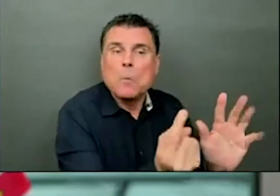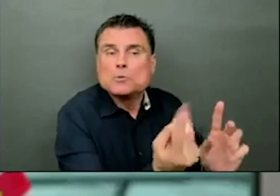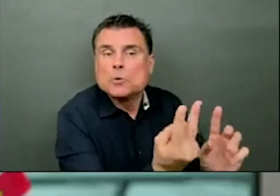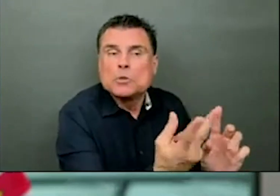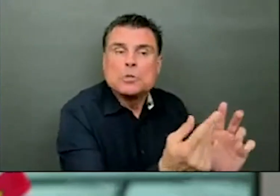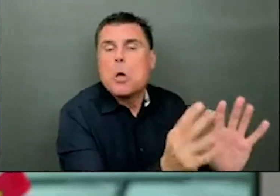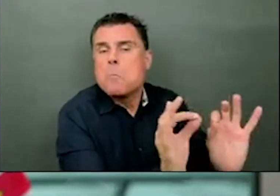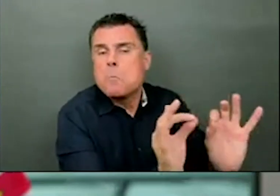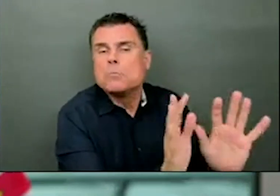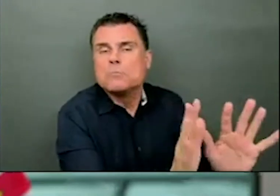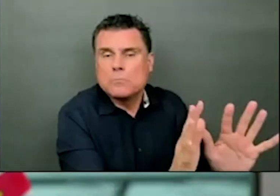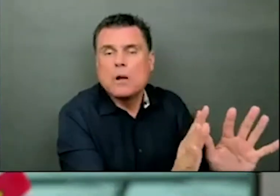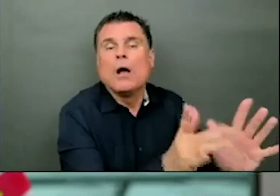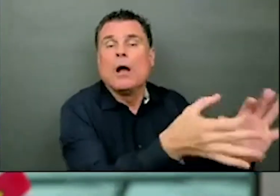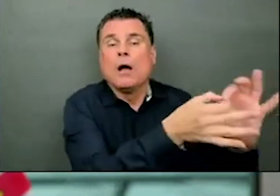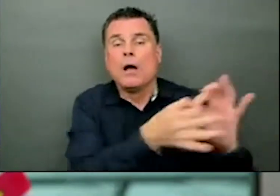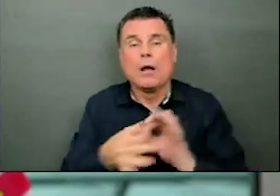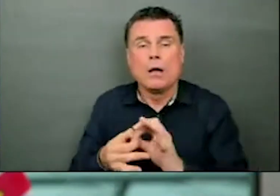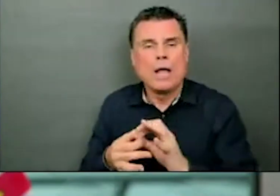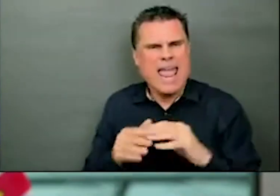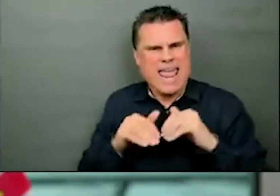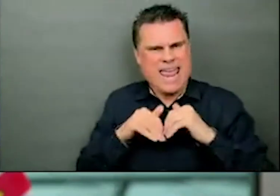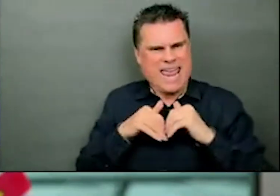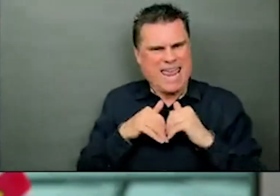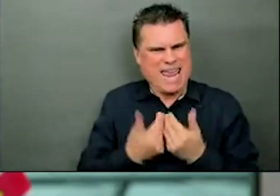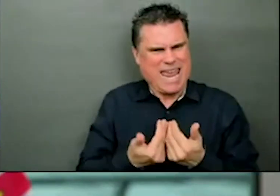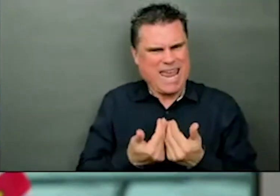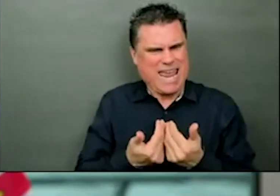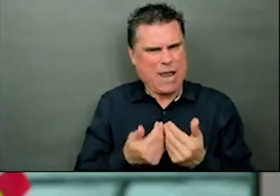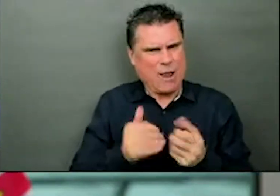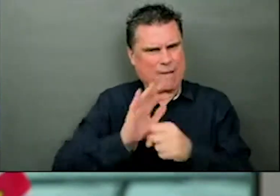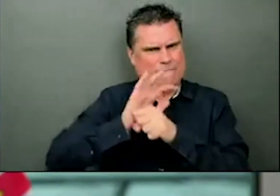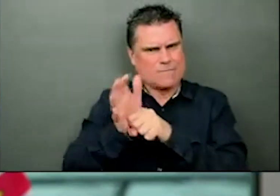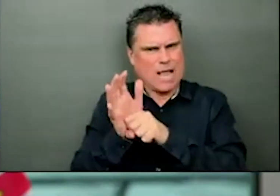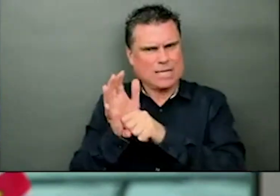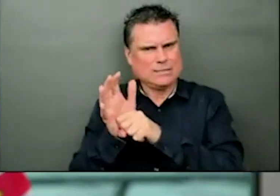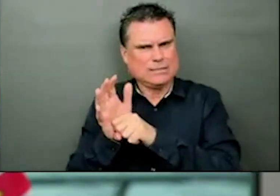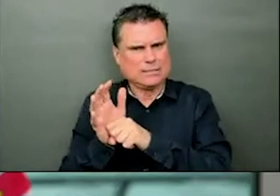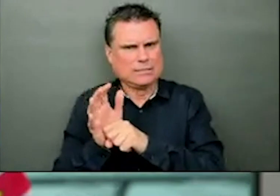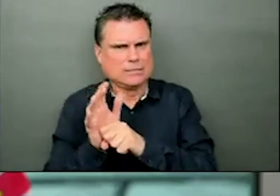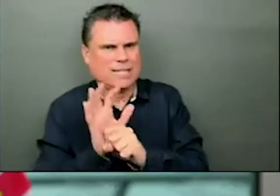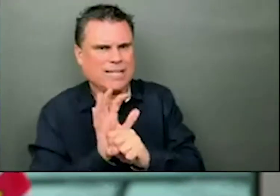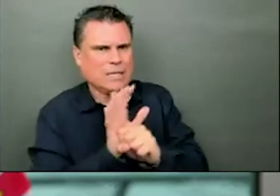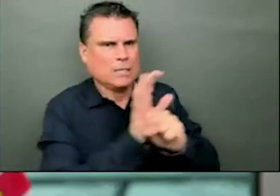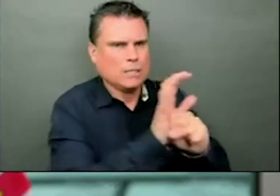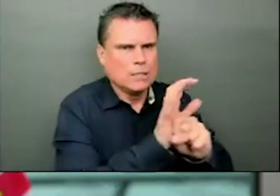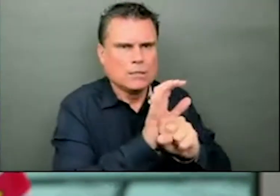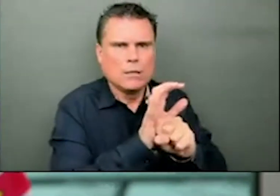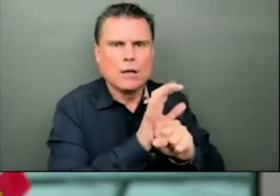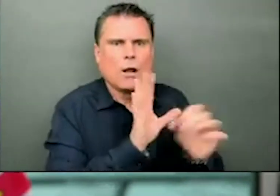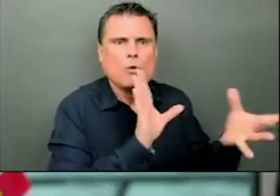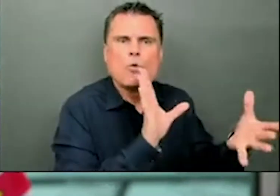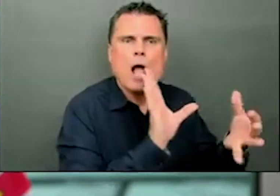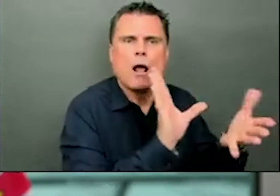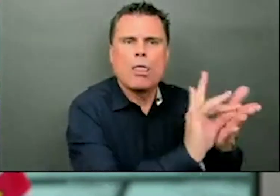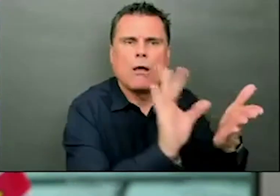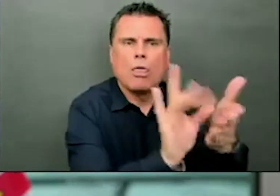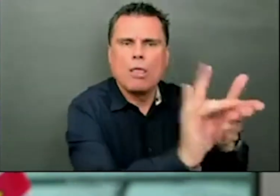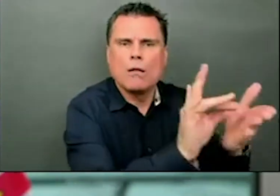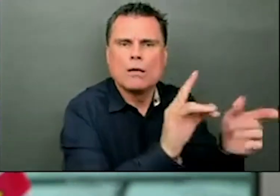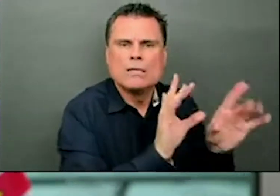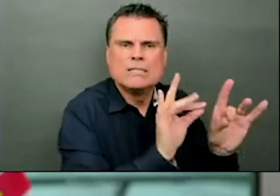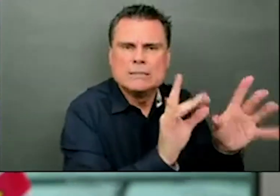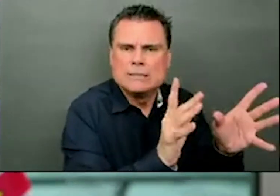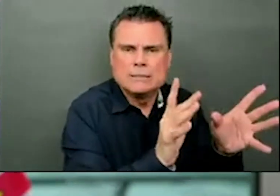our society and communities and around the world. When we look at long-term care homes right now, they